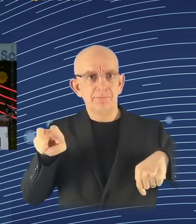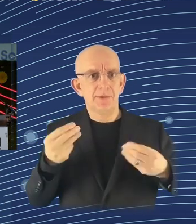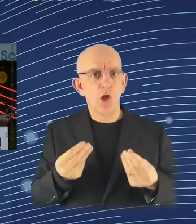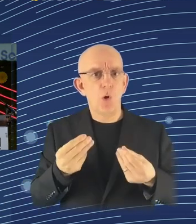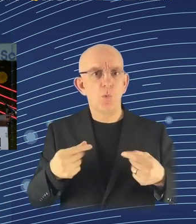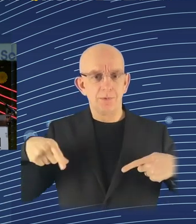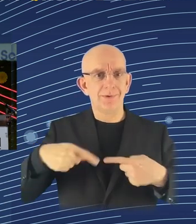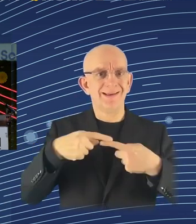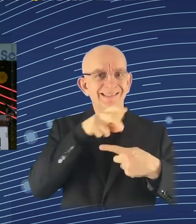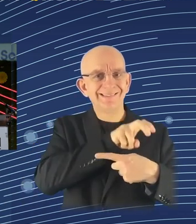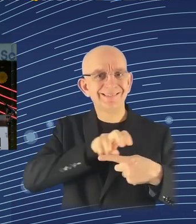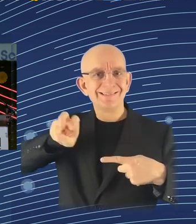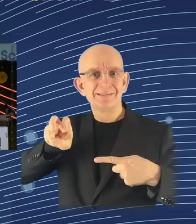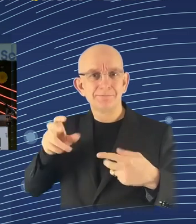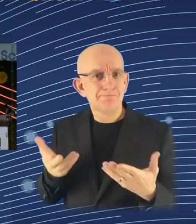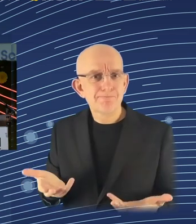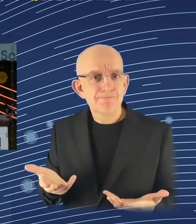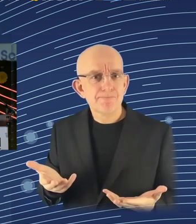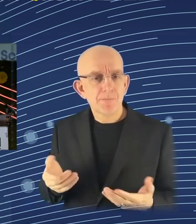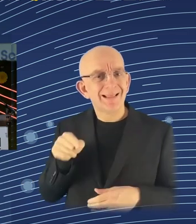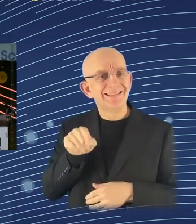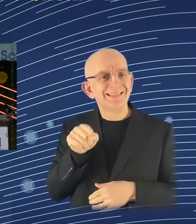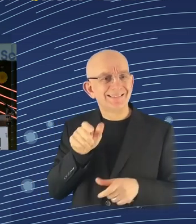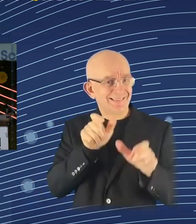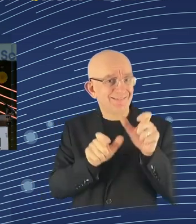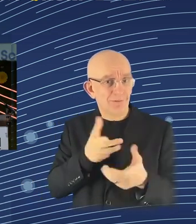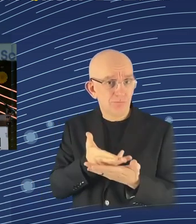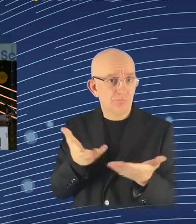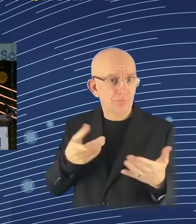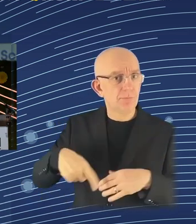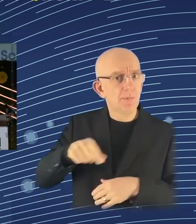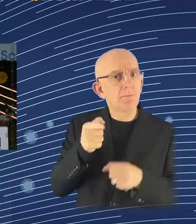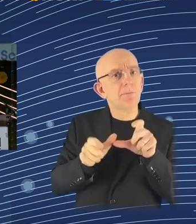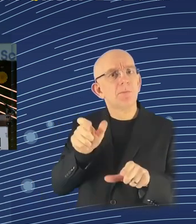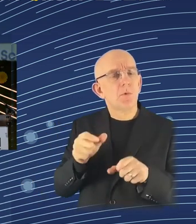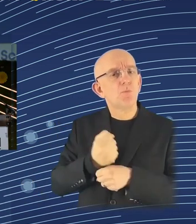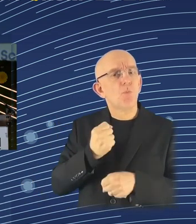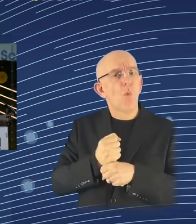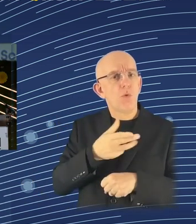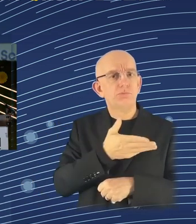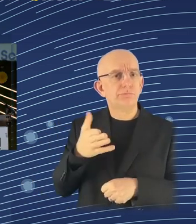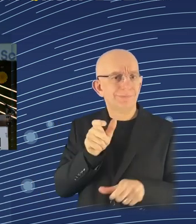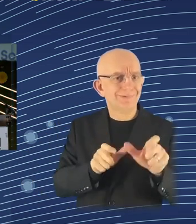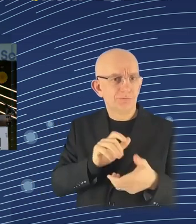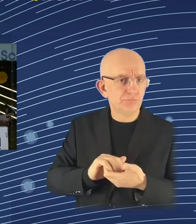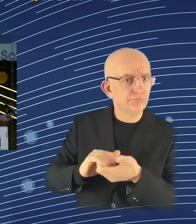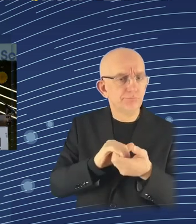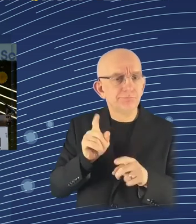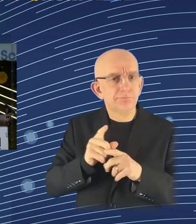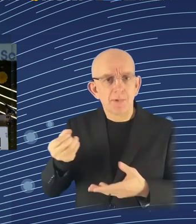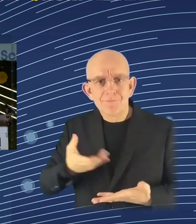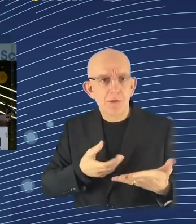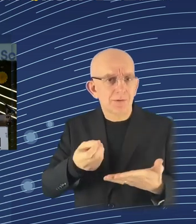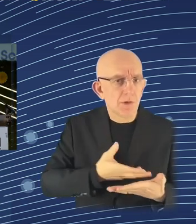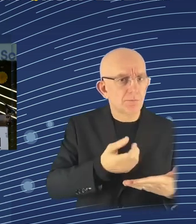minister. The minister might want to know about something going on in a foreign country because they're going to visit. They might want to know what's